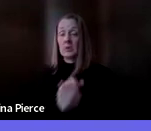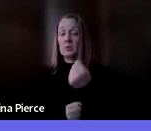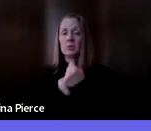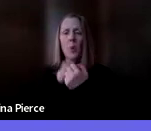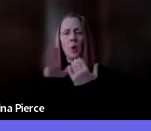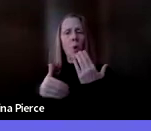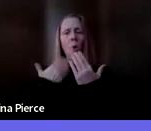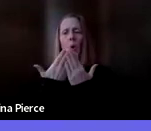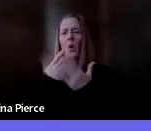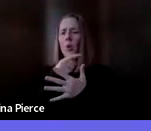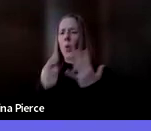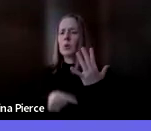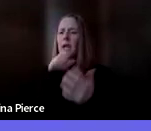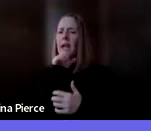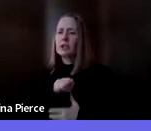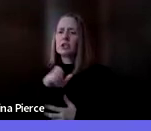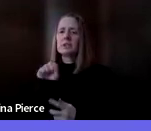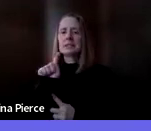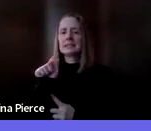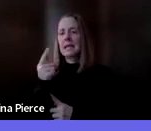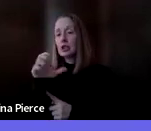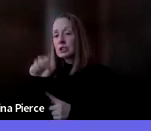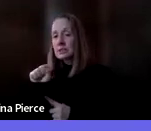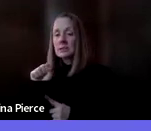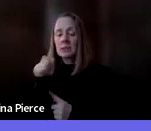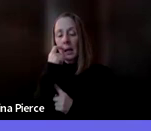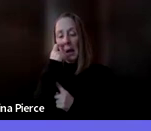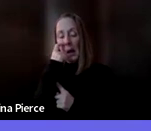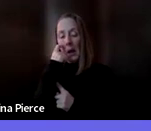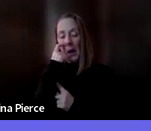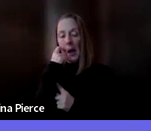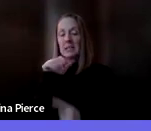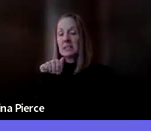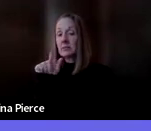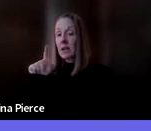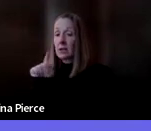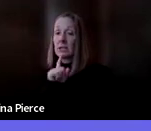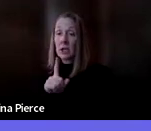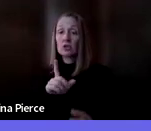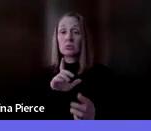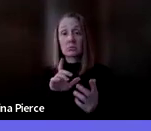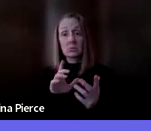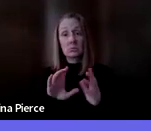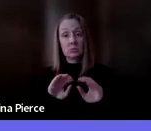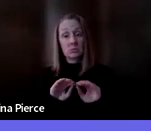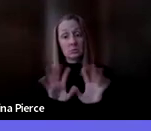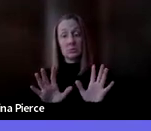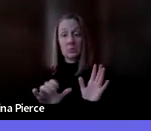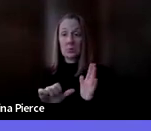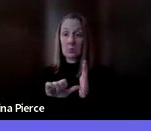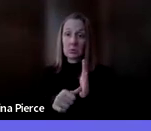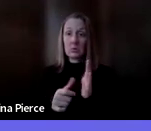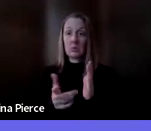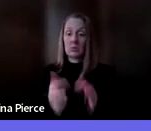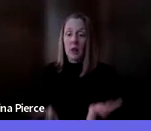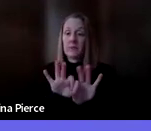those ages. We support all of those stages. Assisted technology is relevant and different and those different times. So seeking us out for more